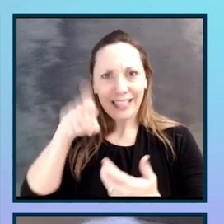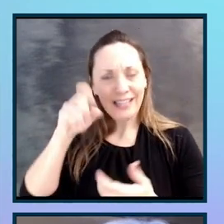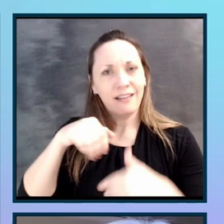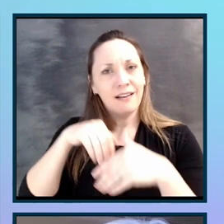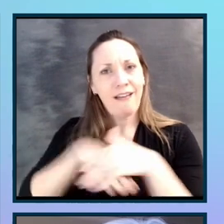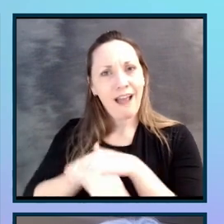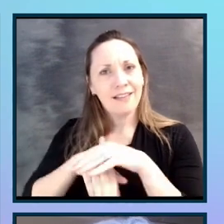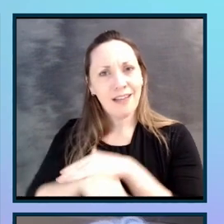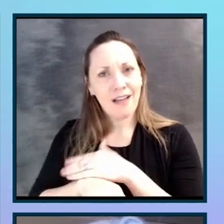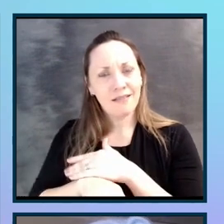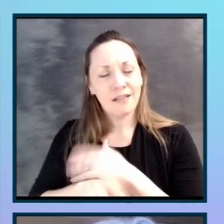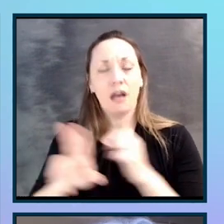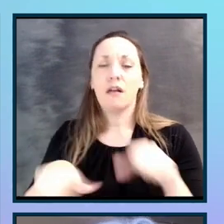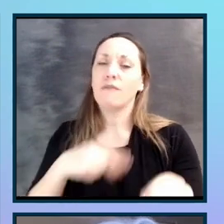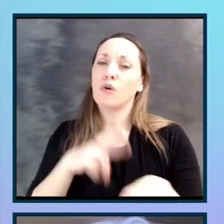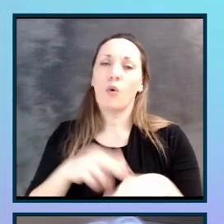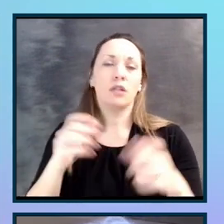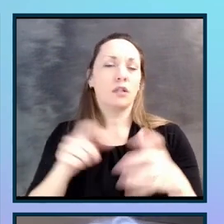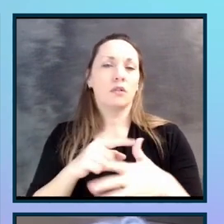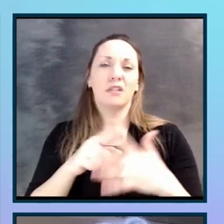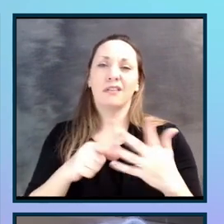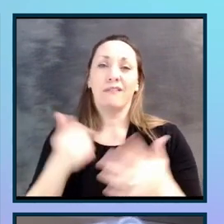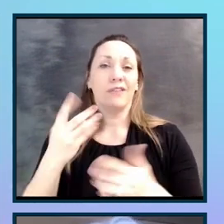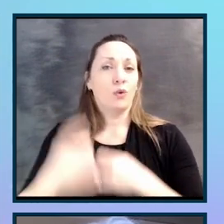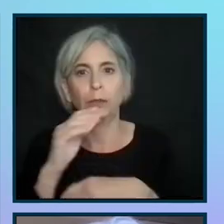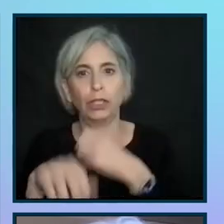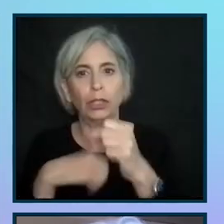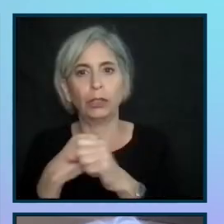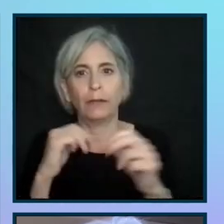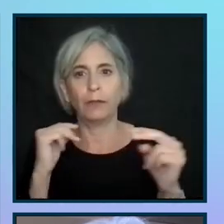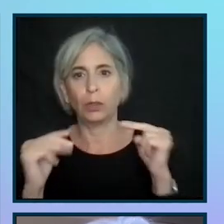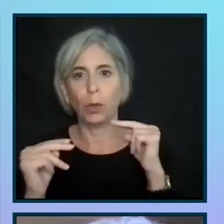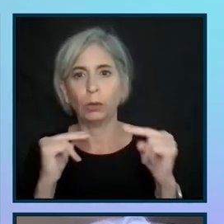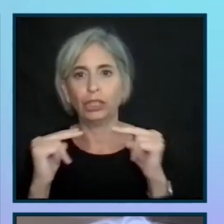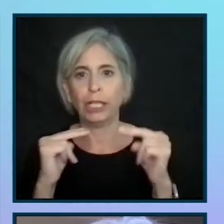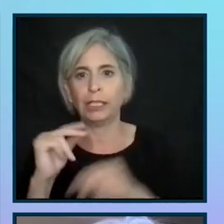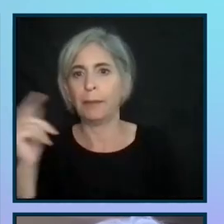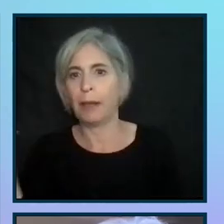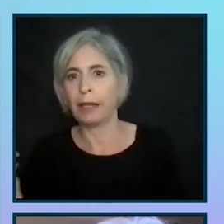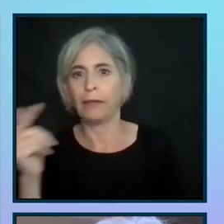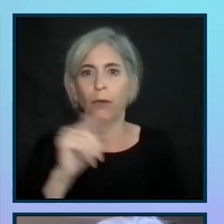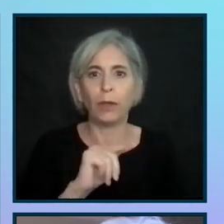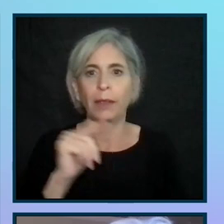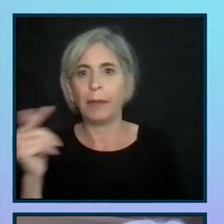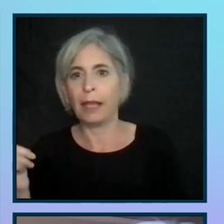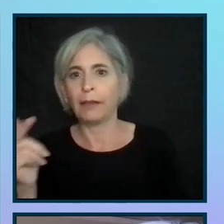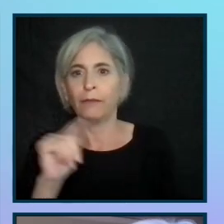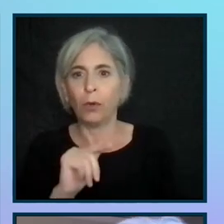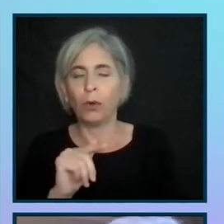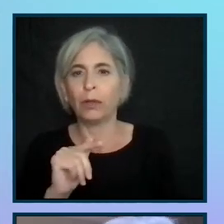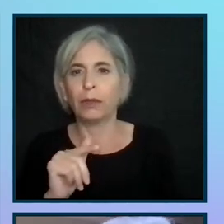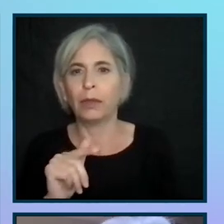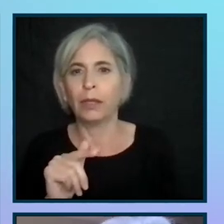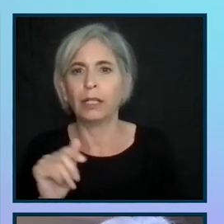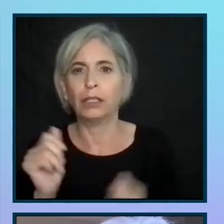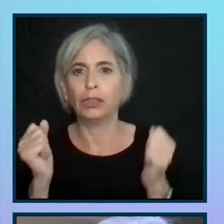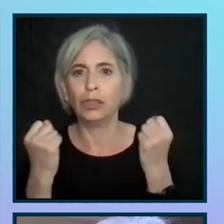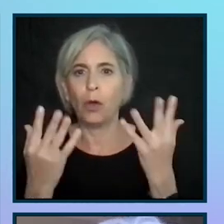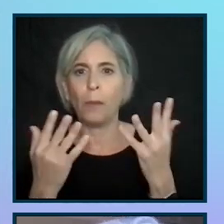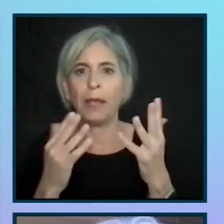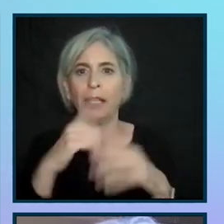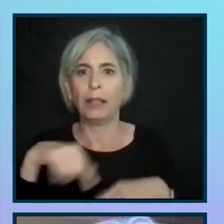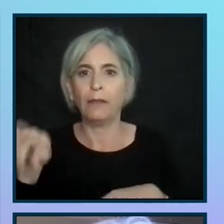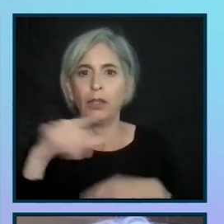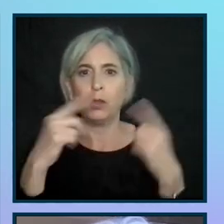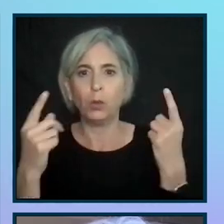of course, there were a lot of, there were a couple of years of negotiation and back and forth and reports and all the stuff that so many of